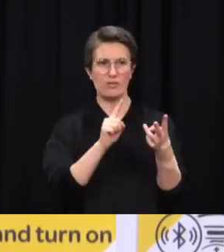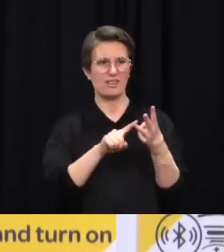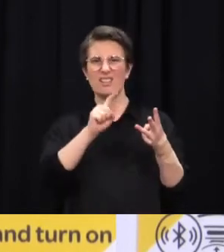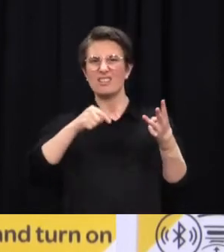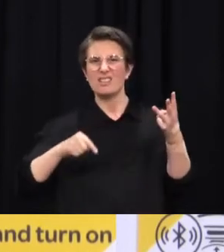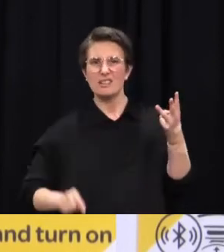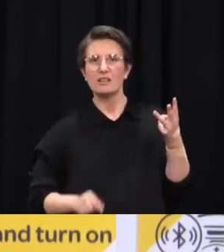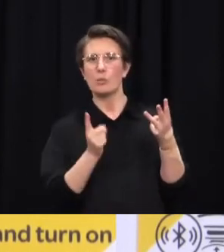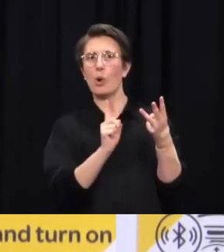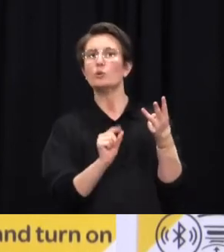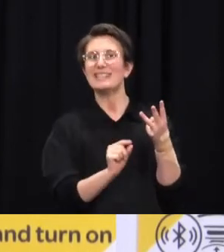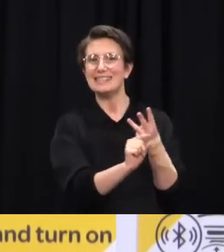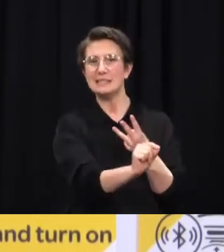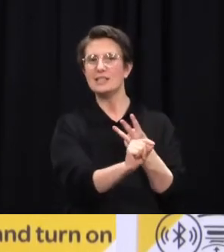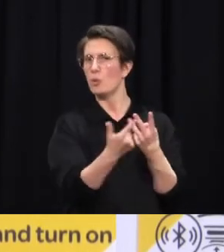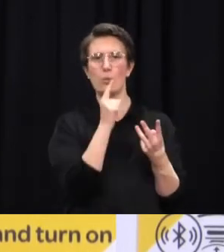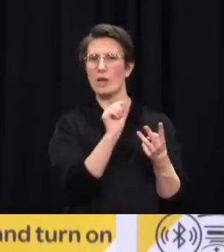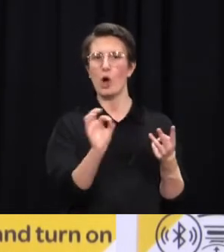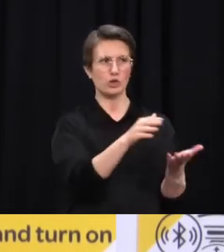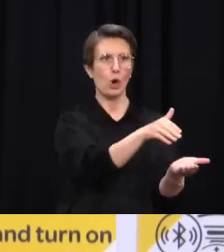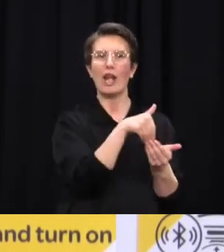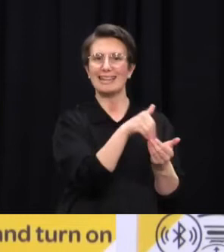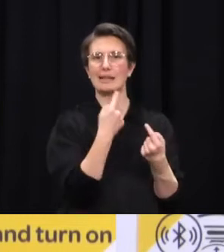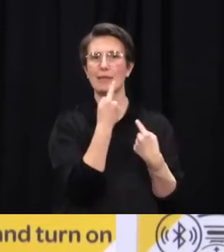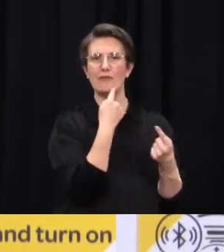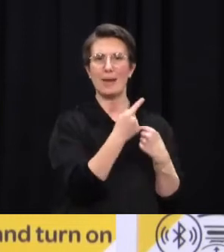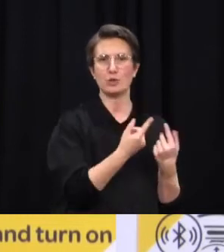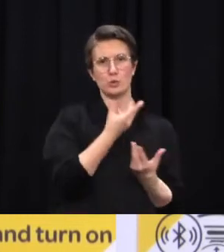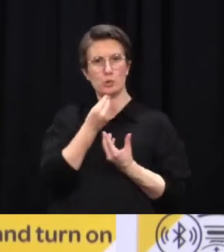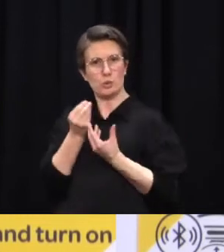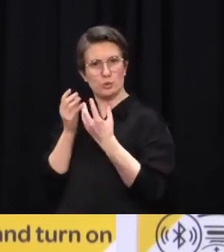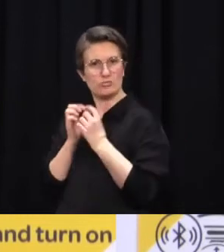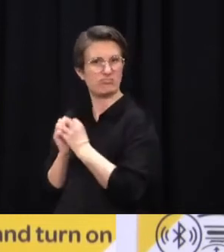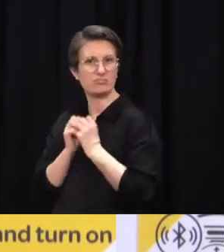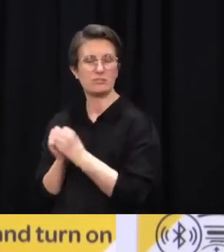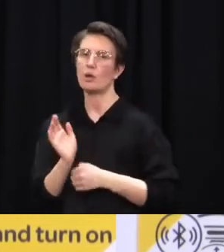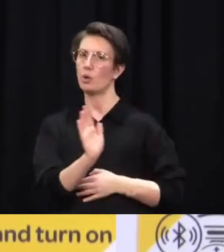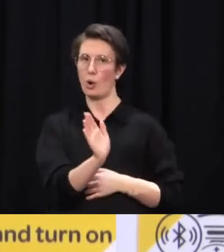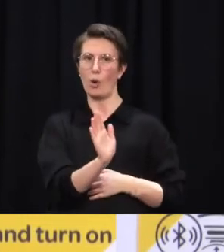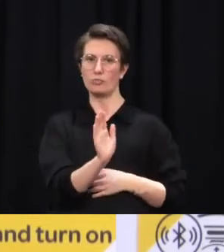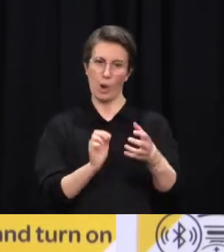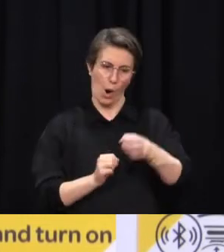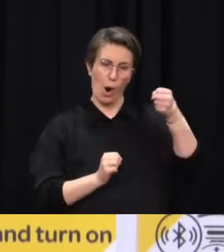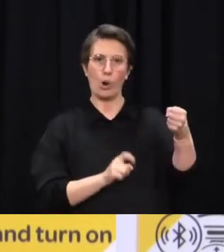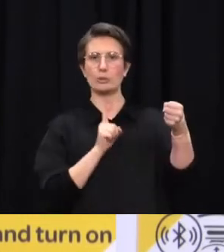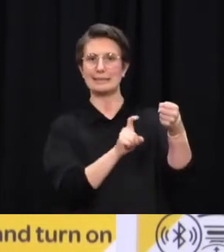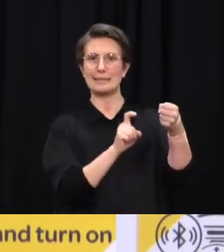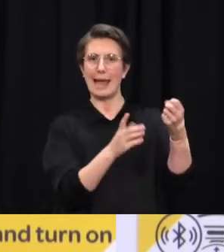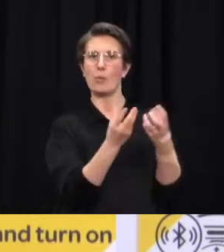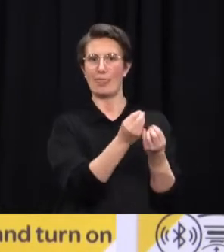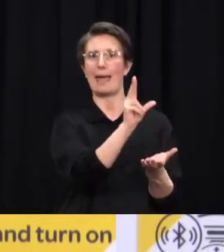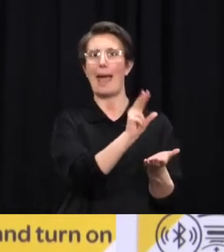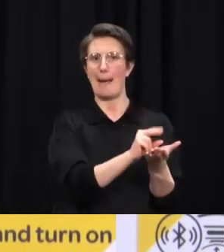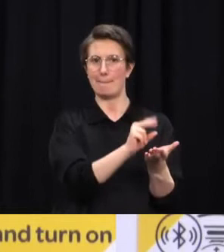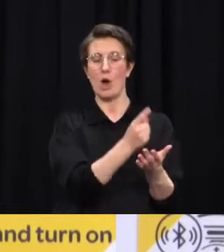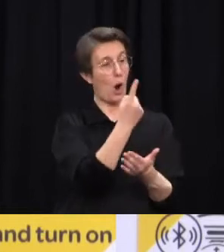Similarly, when we collect information for testing and for vaccines, we do not use that for any other law enforcement purposes. We use it only for